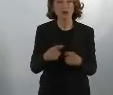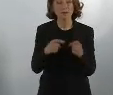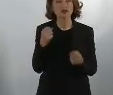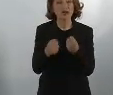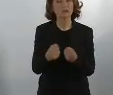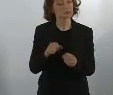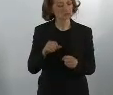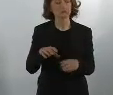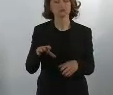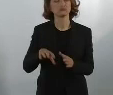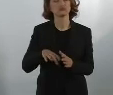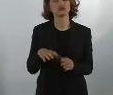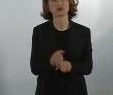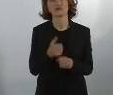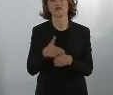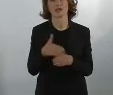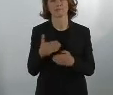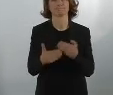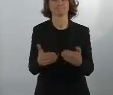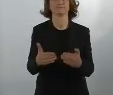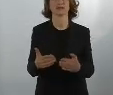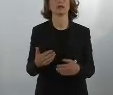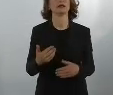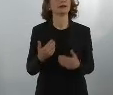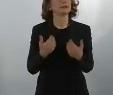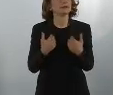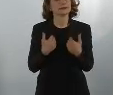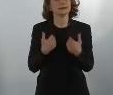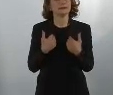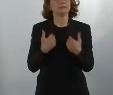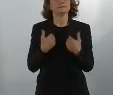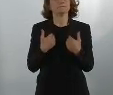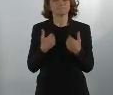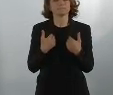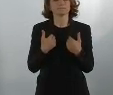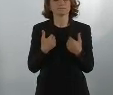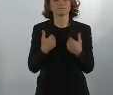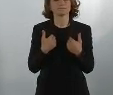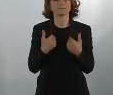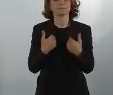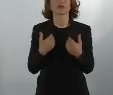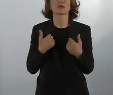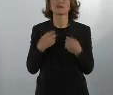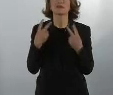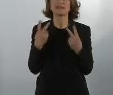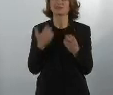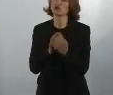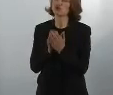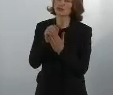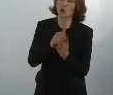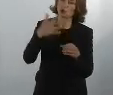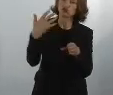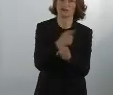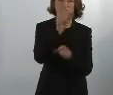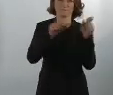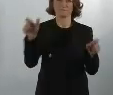in the end succeed in making headway. I hope, I still believe in convincing people on the